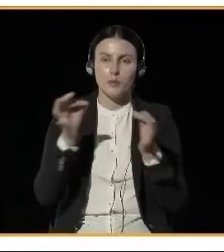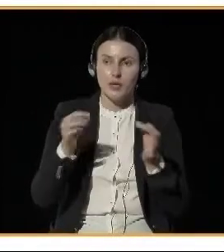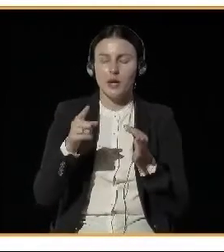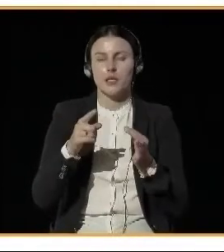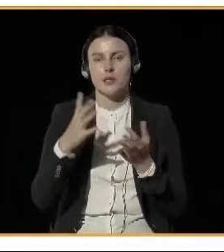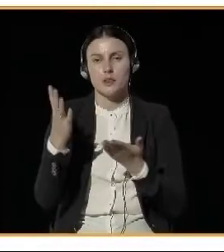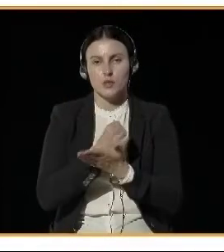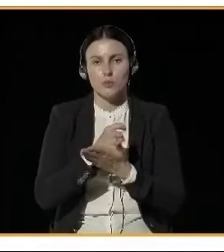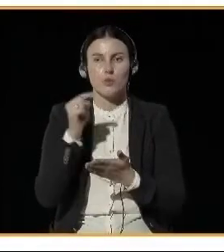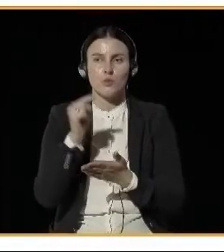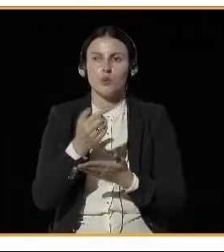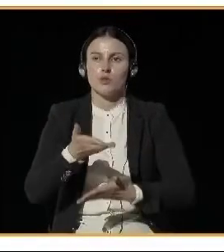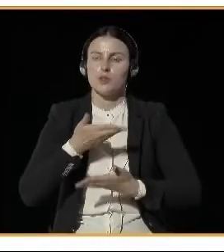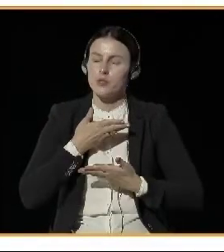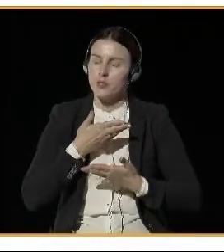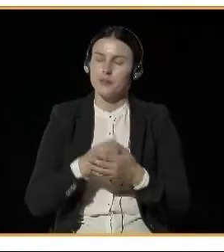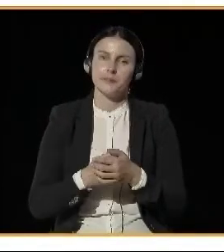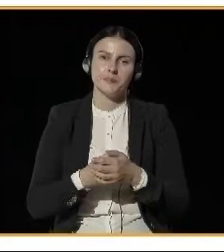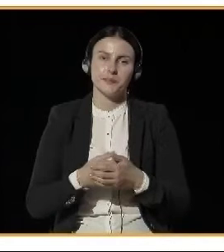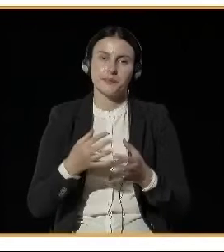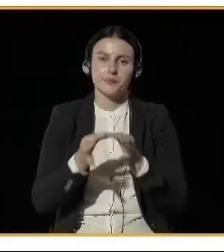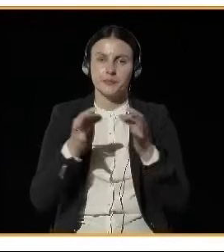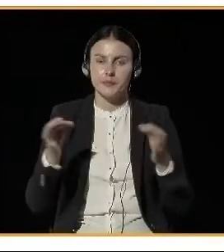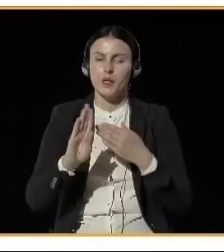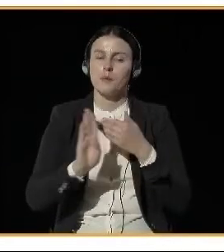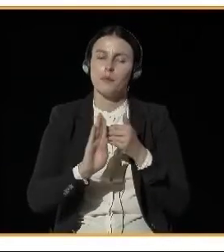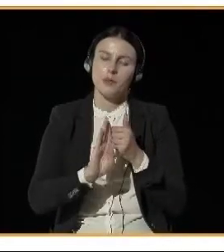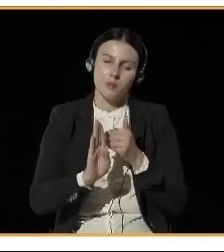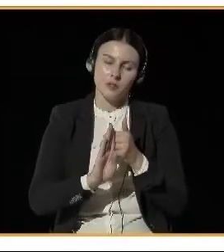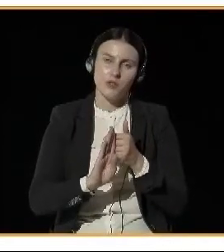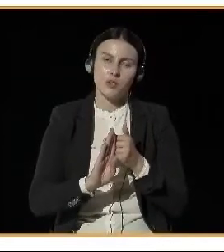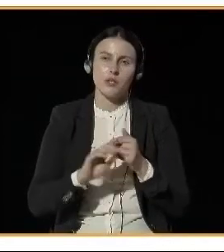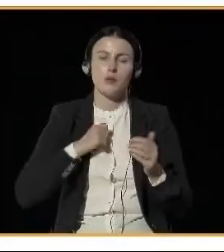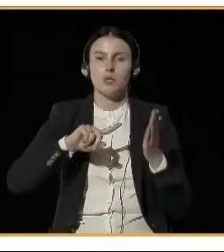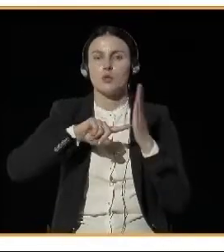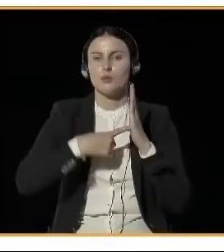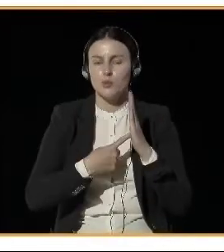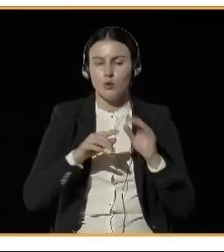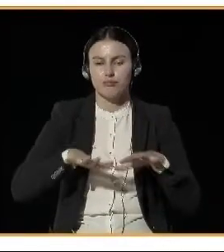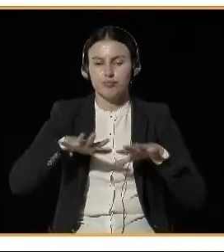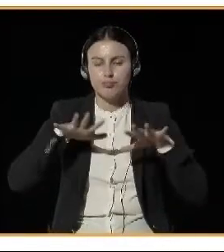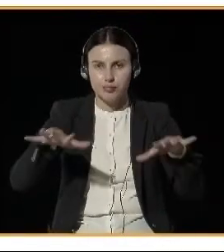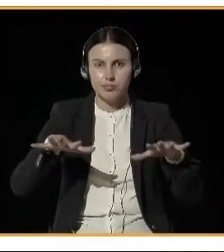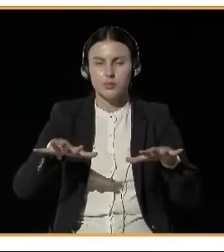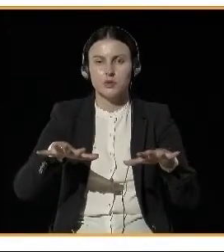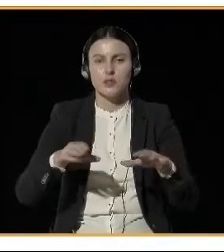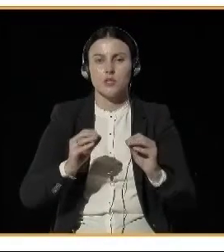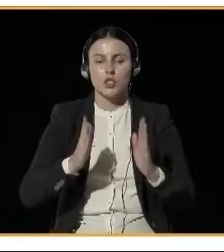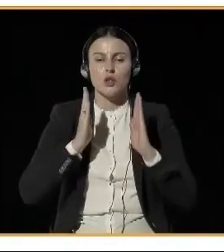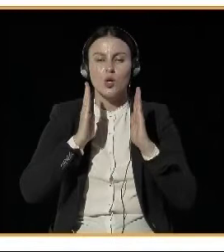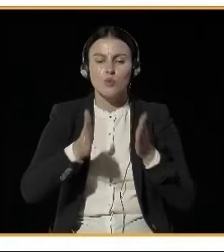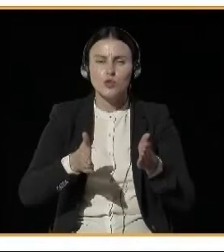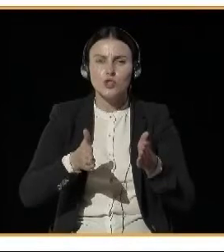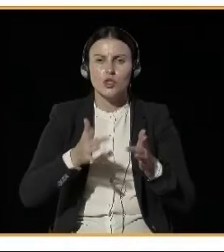length and that we can rent city bikes or electric cars. And